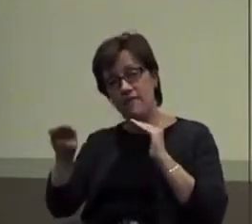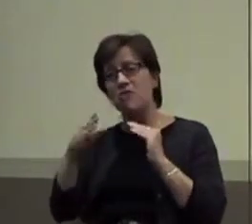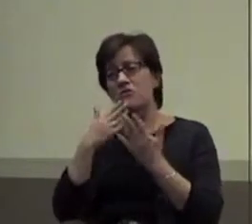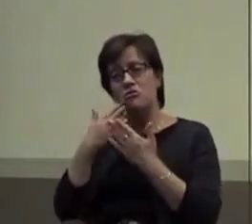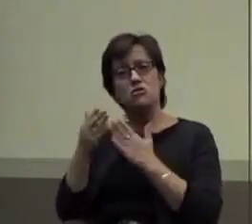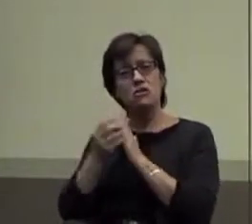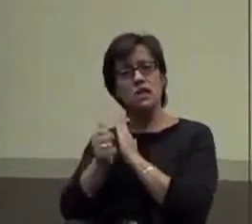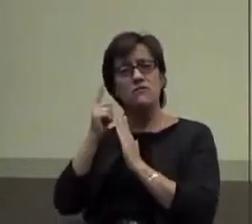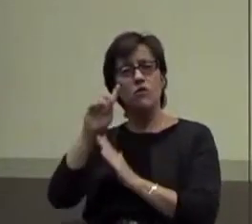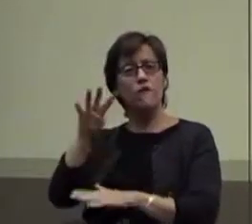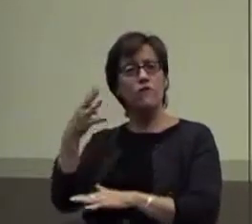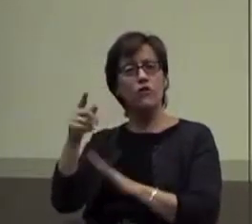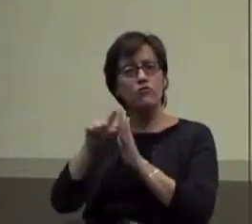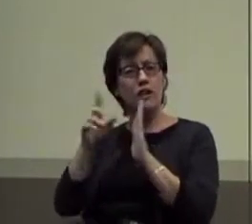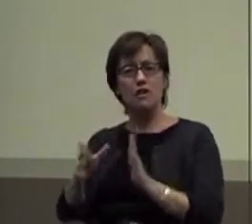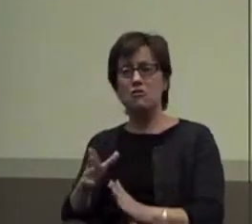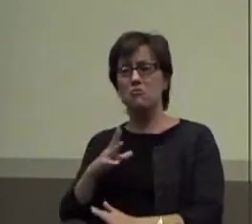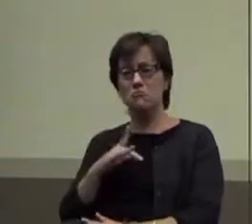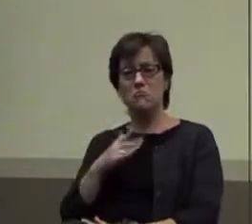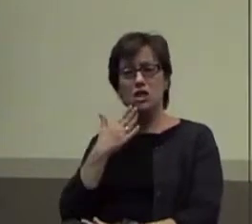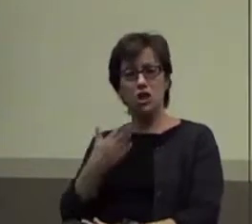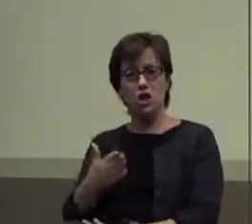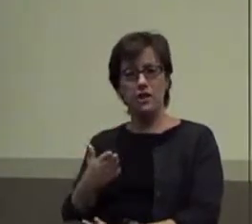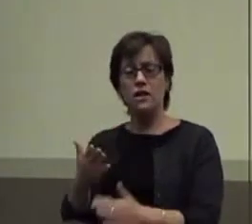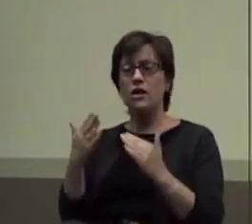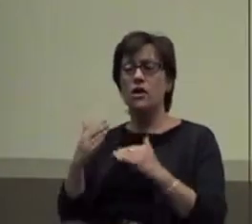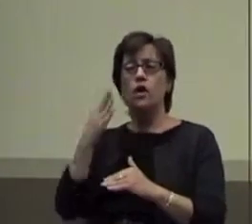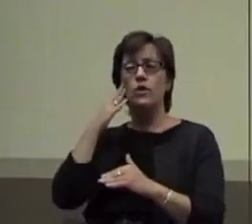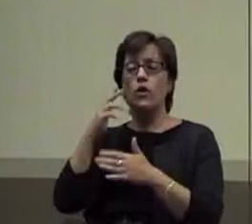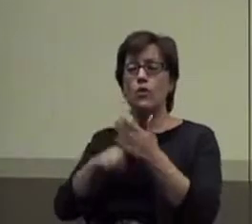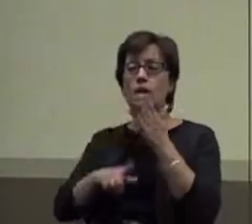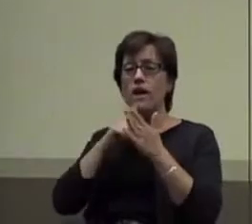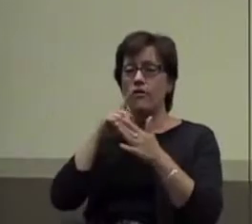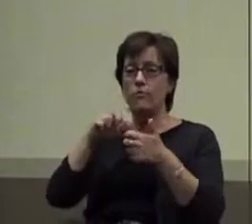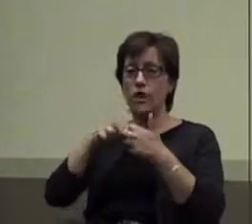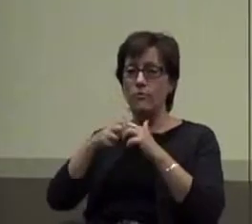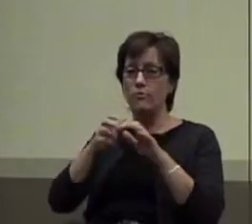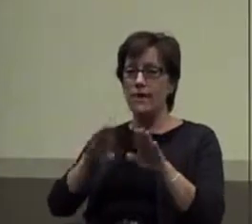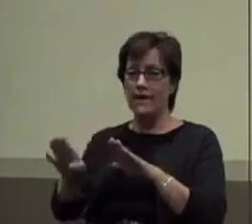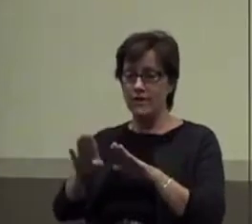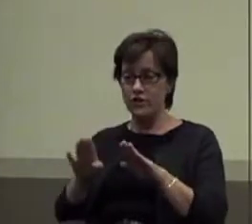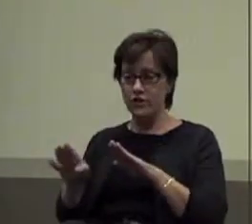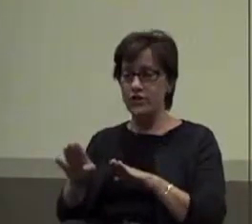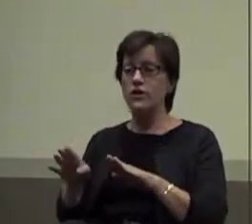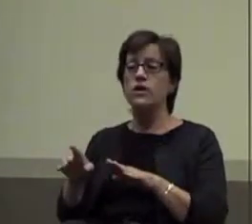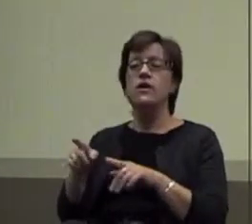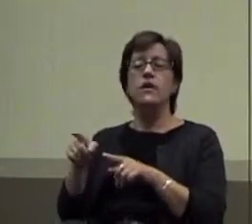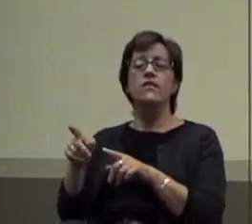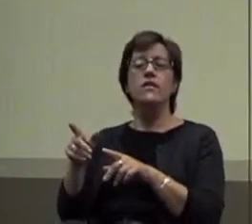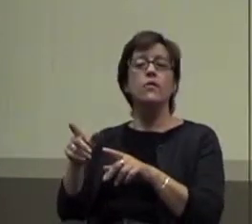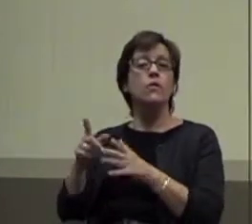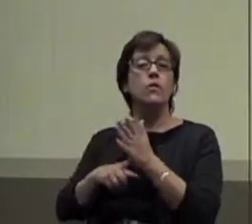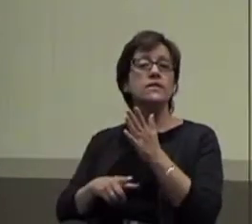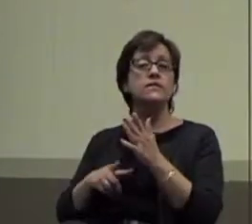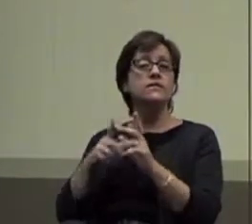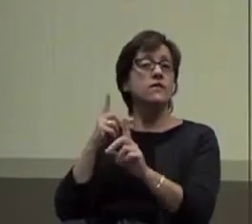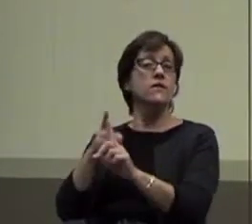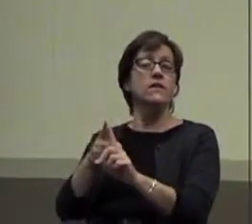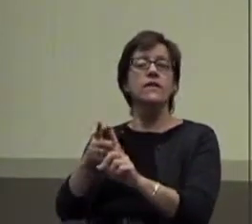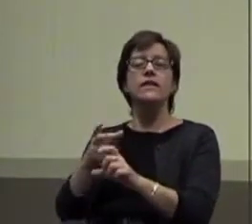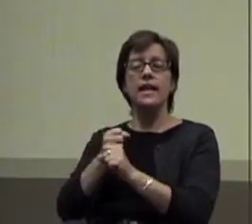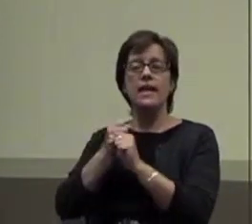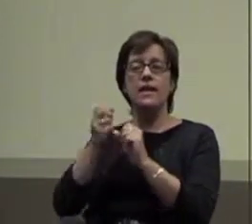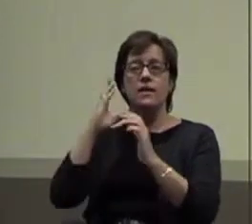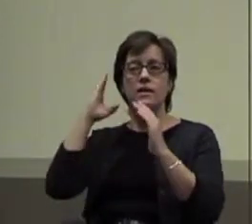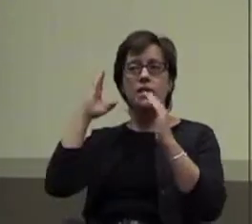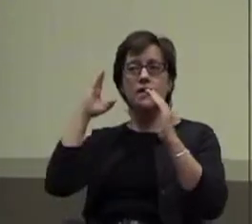skills for a fourth grader. That's pretty good. Okay, we know what her problem behaviors are, and they get her adult attention. That's what the FBA